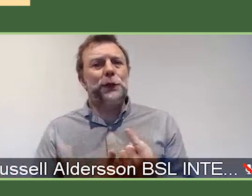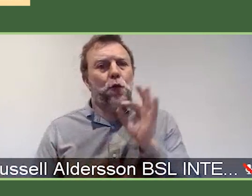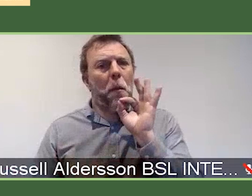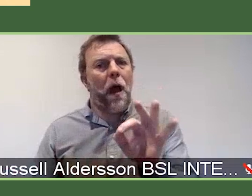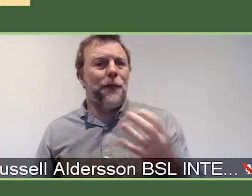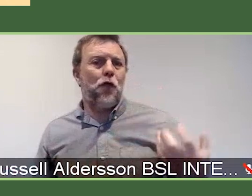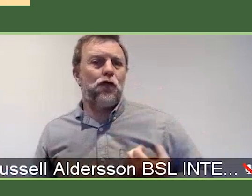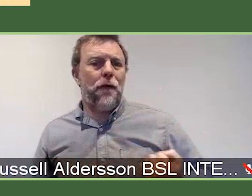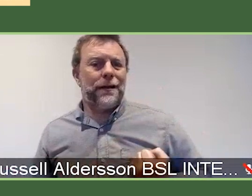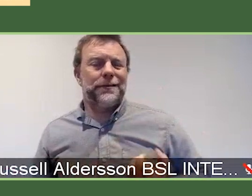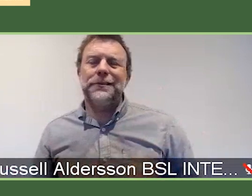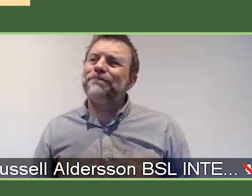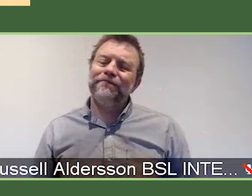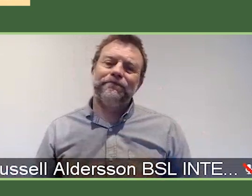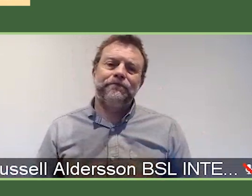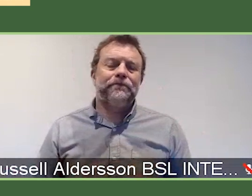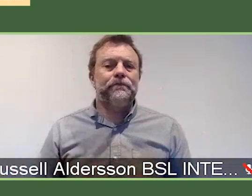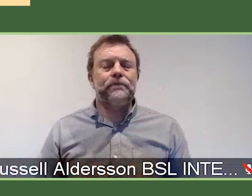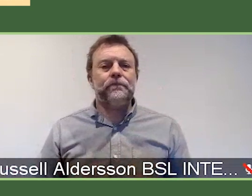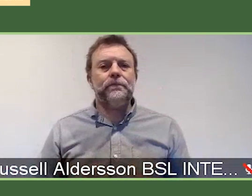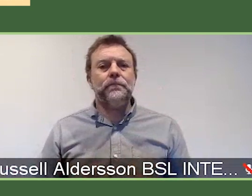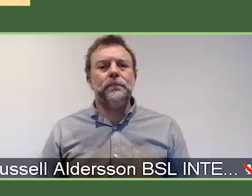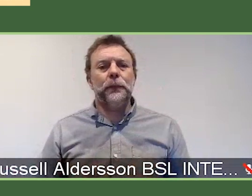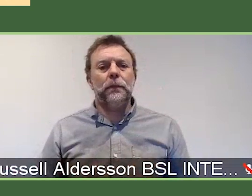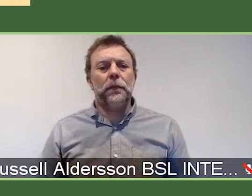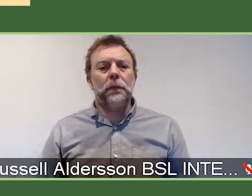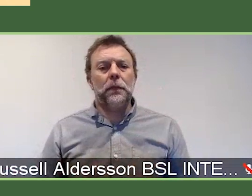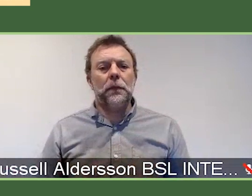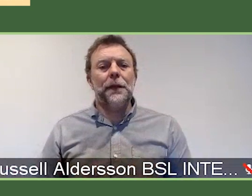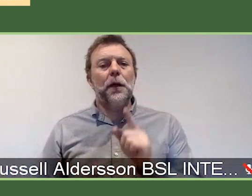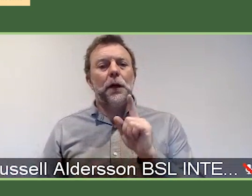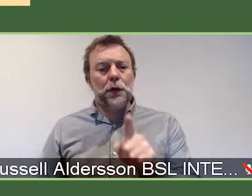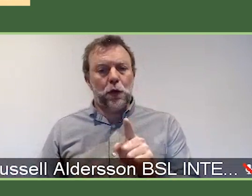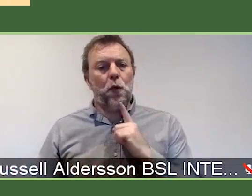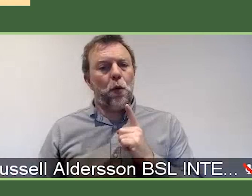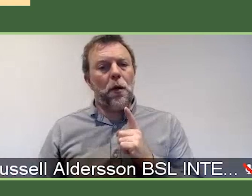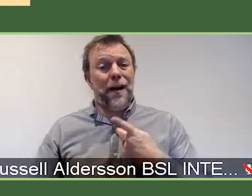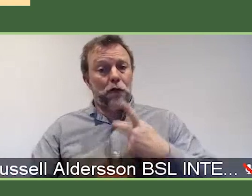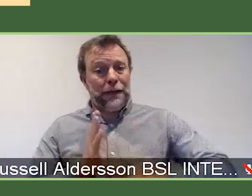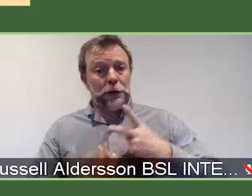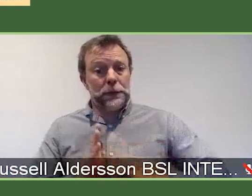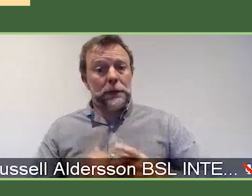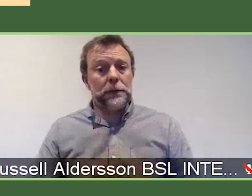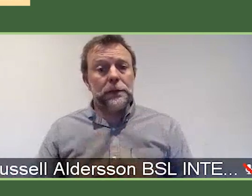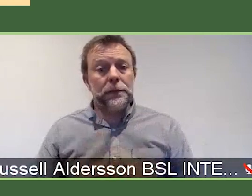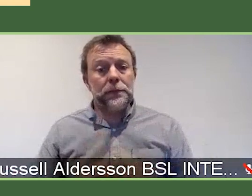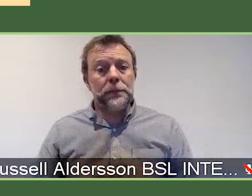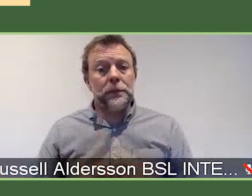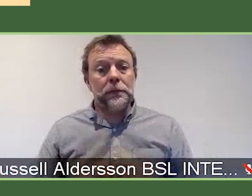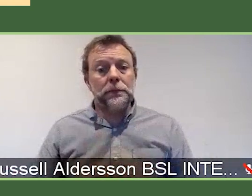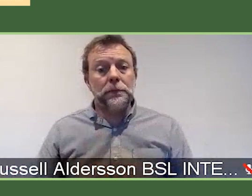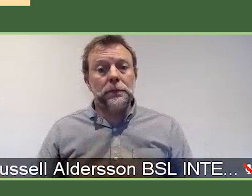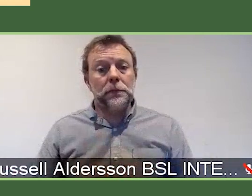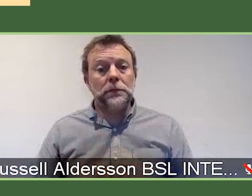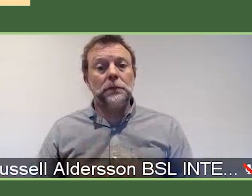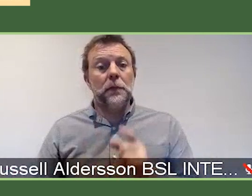continued salary support. So, as I say, it's a transitional arrangement, which will work its way through the system. But, you know, the